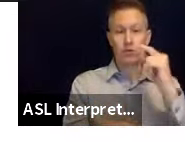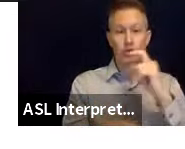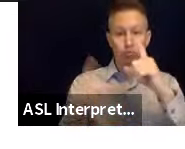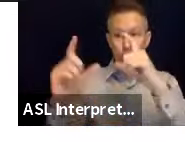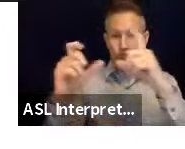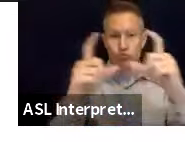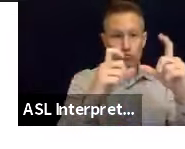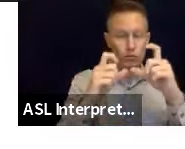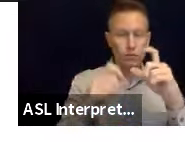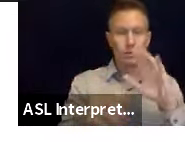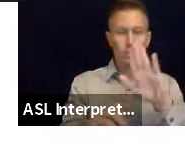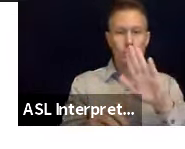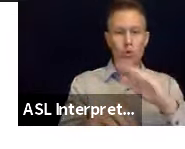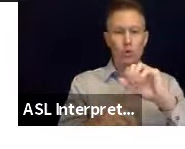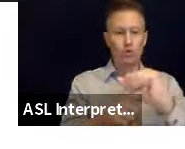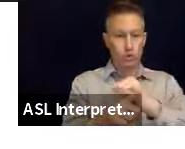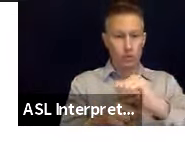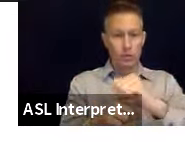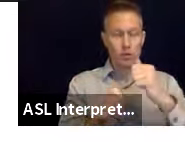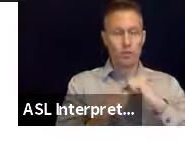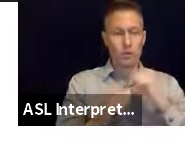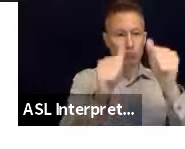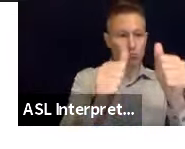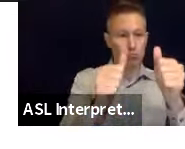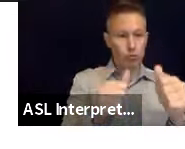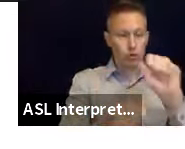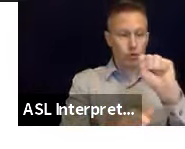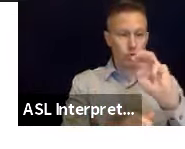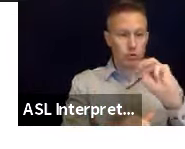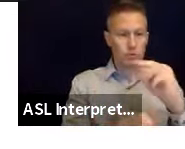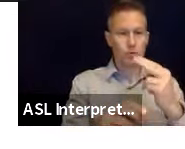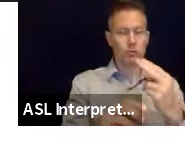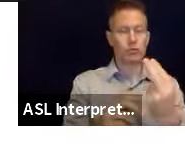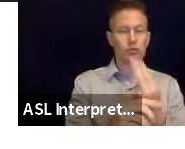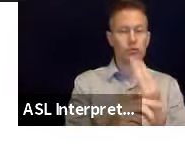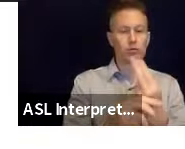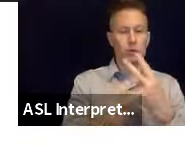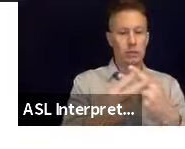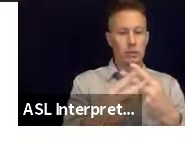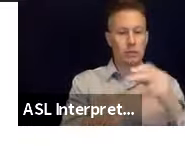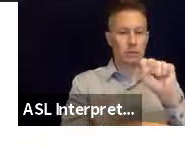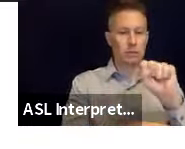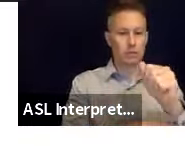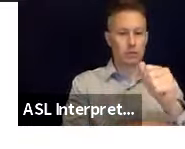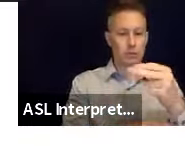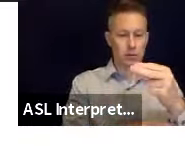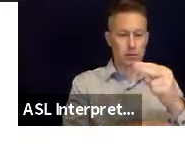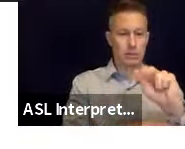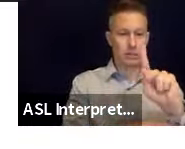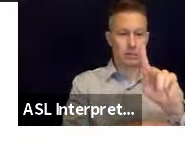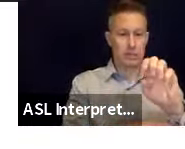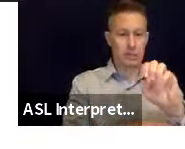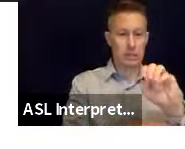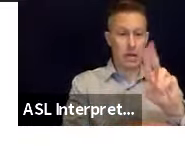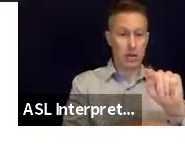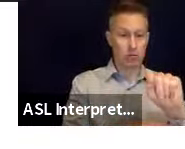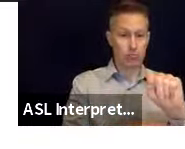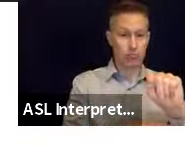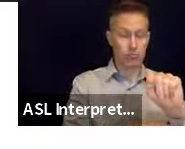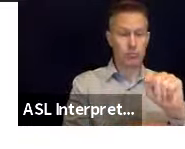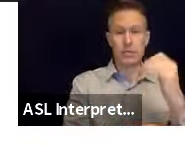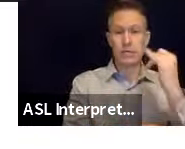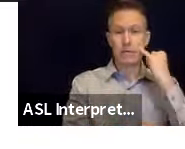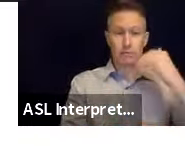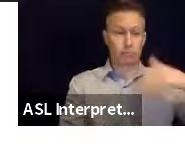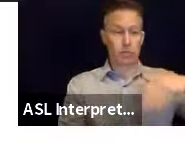you can and you want to post on social media use the hashtag shakeout. If you haven't registered and you just did